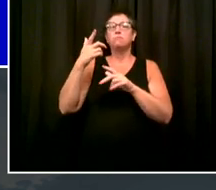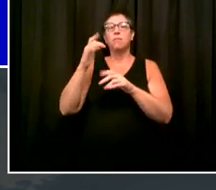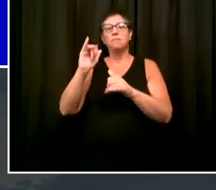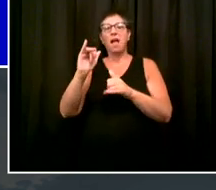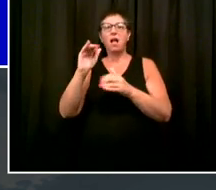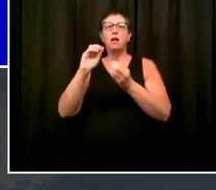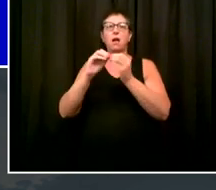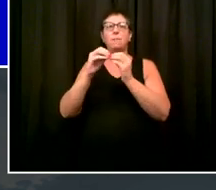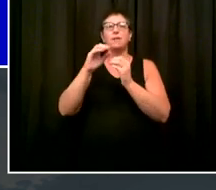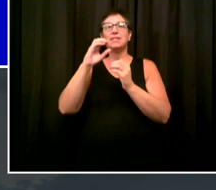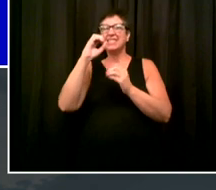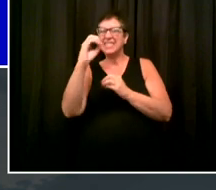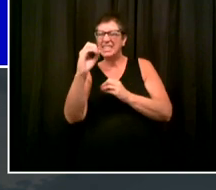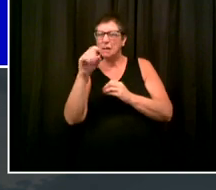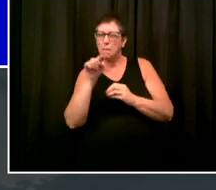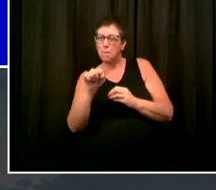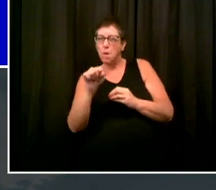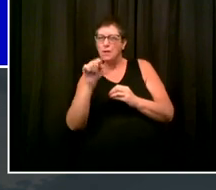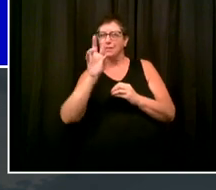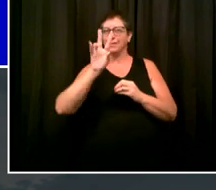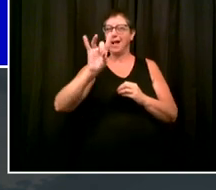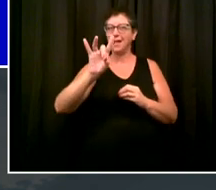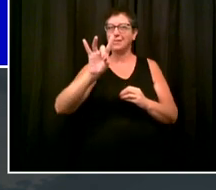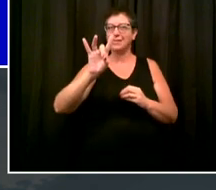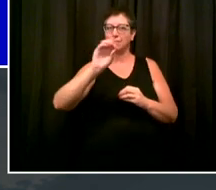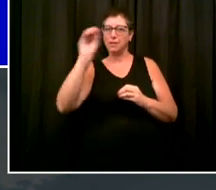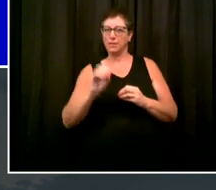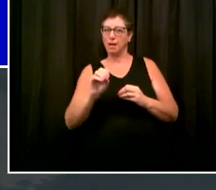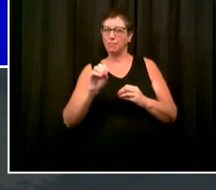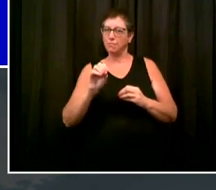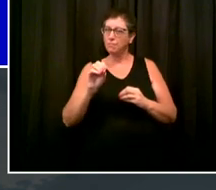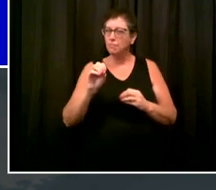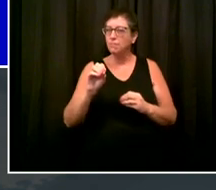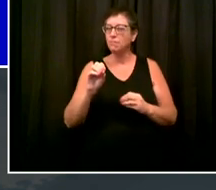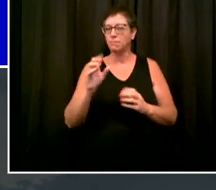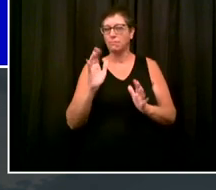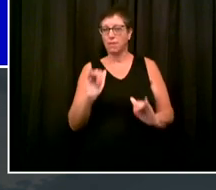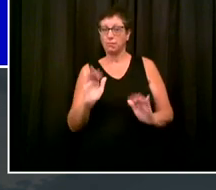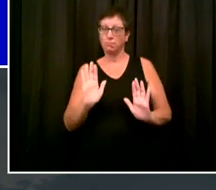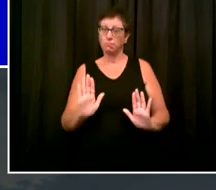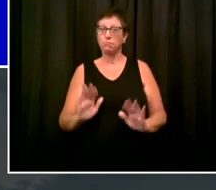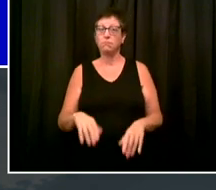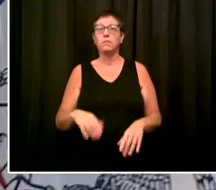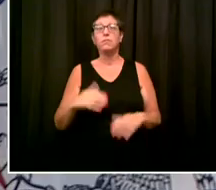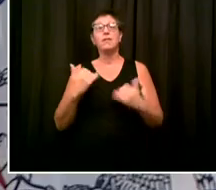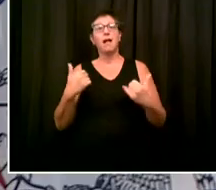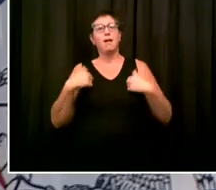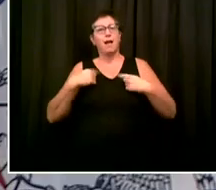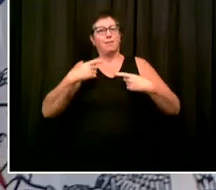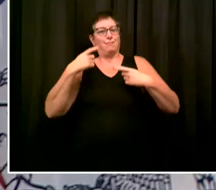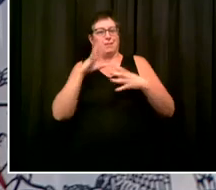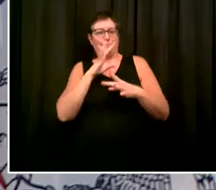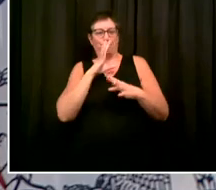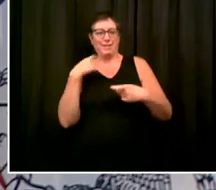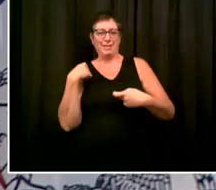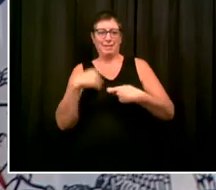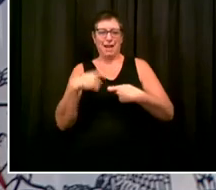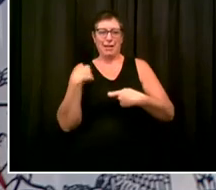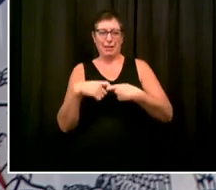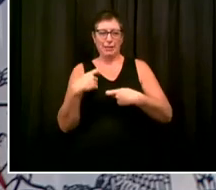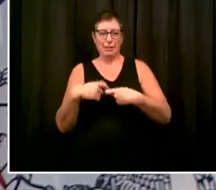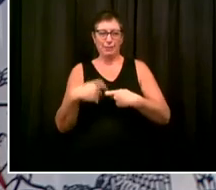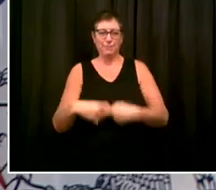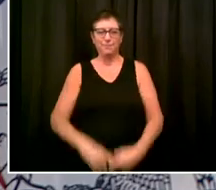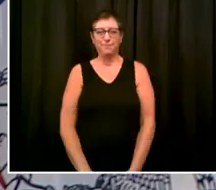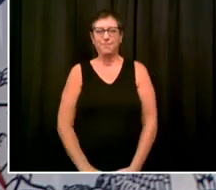.83%. A few words in Spanish. The coronavirus has caused